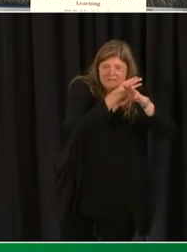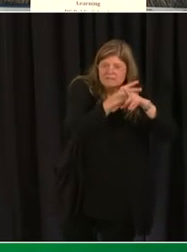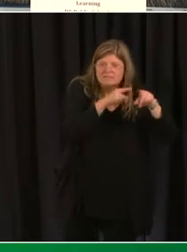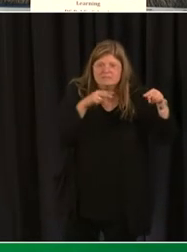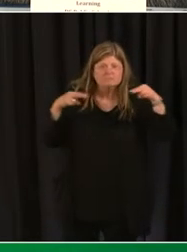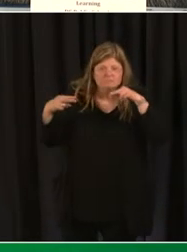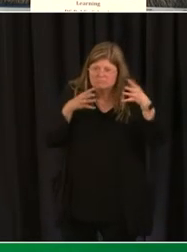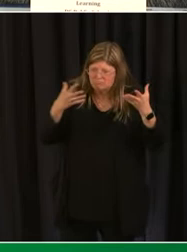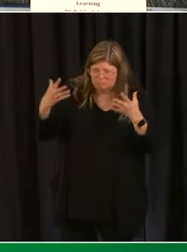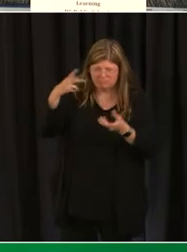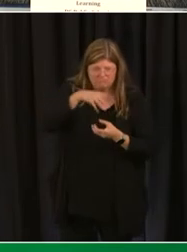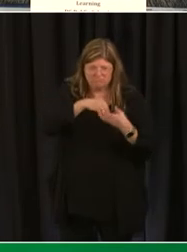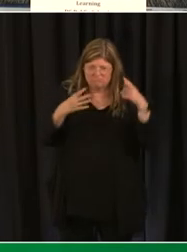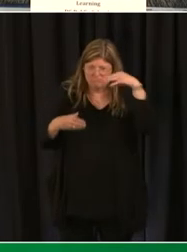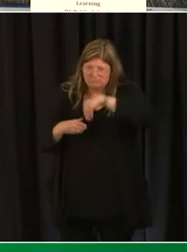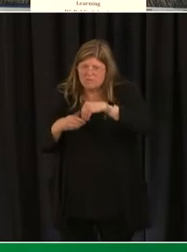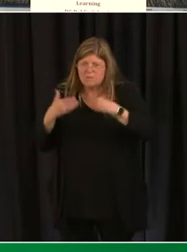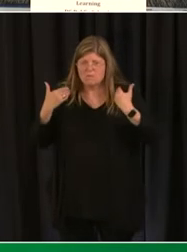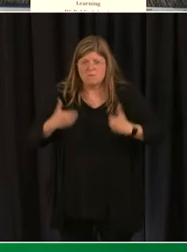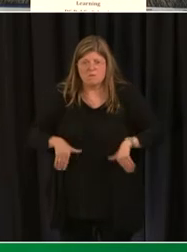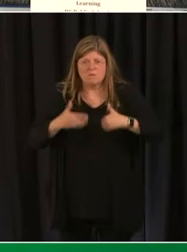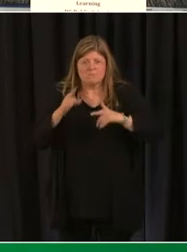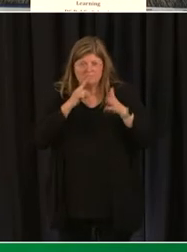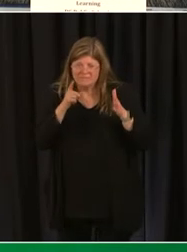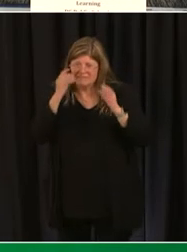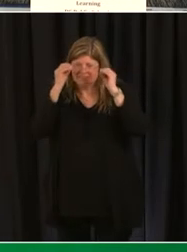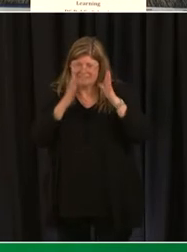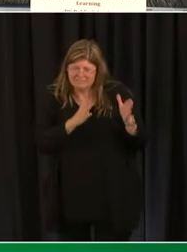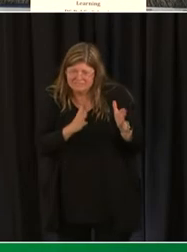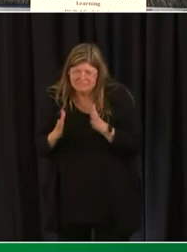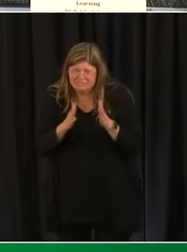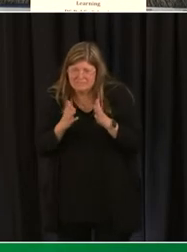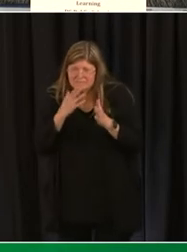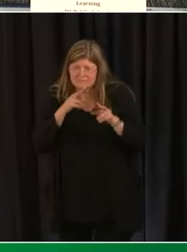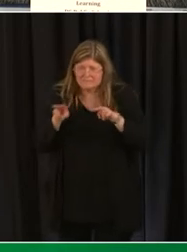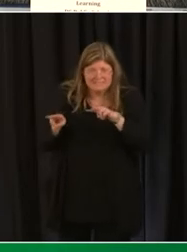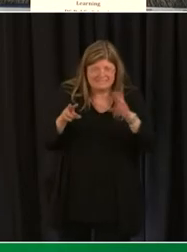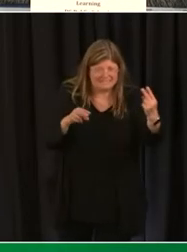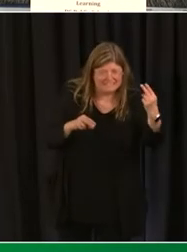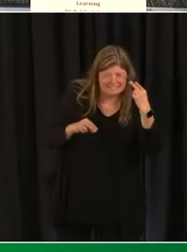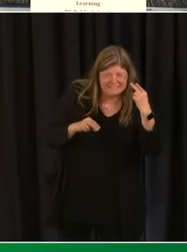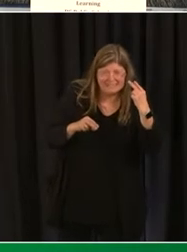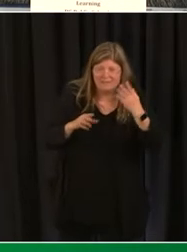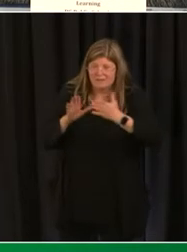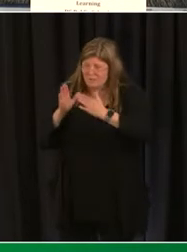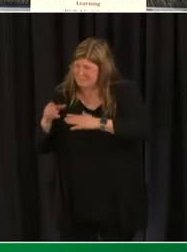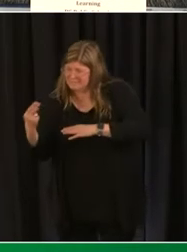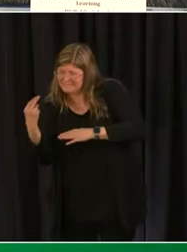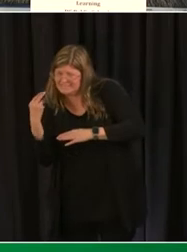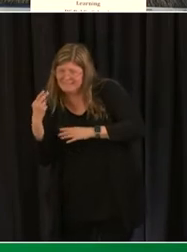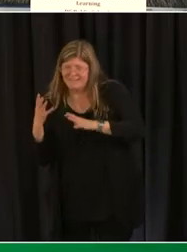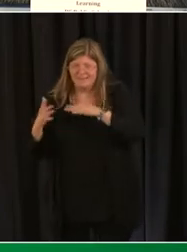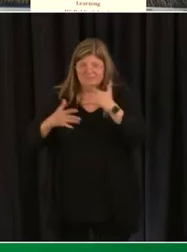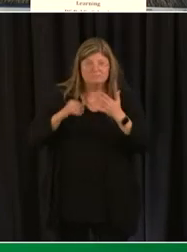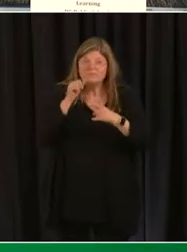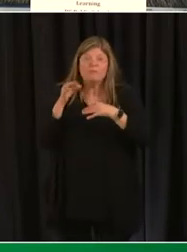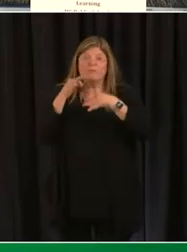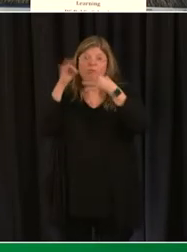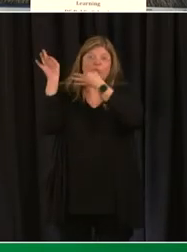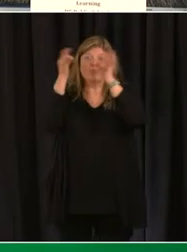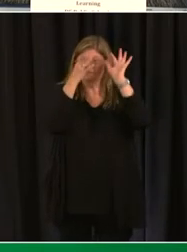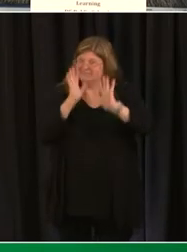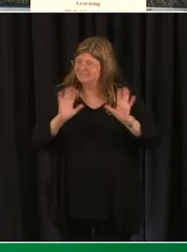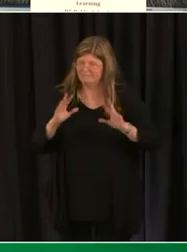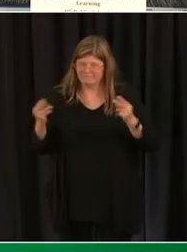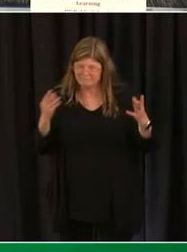the technology to make sure that students could be engaged in the instruction whether they were in person or at home next